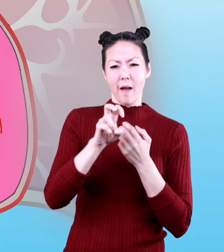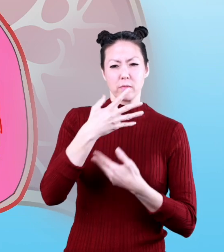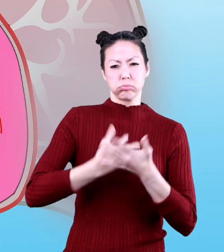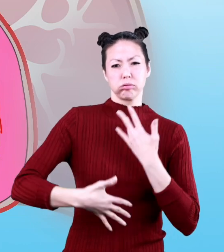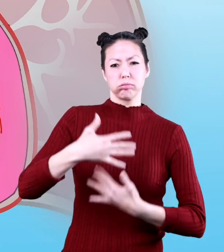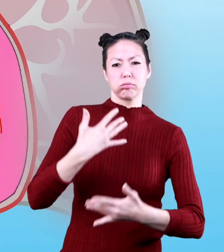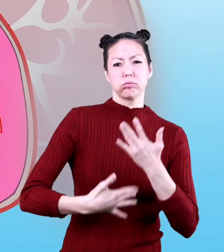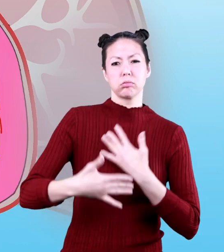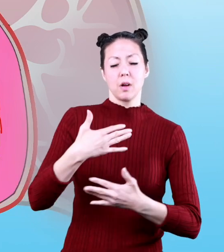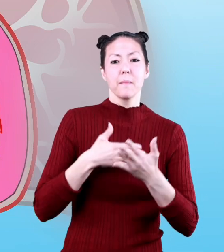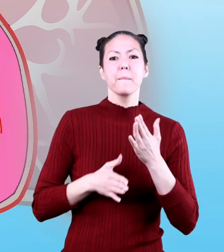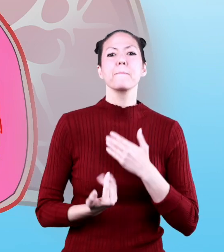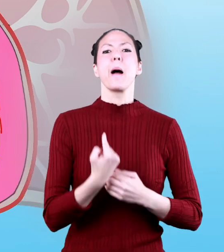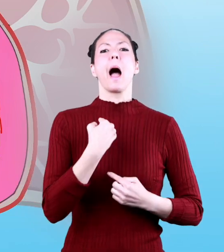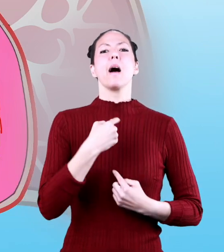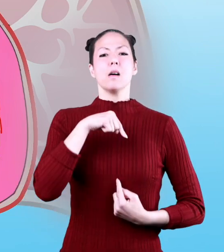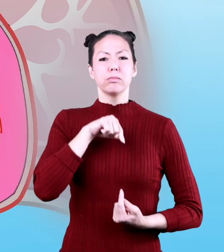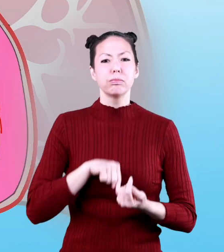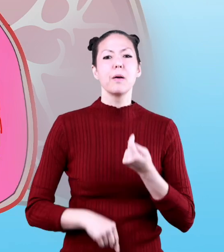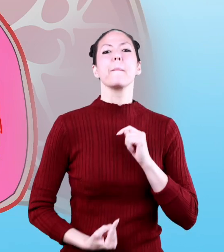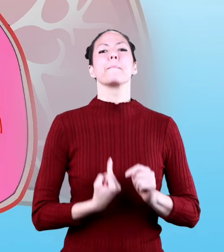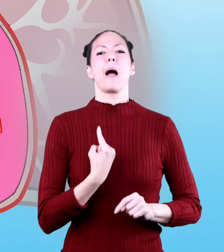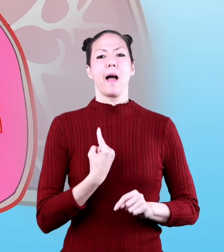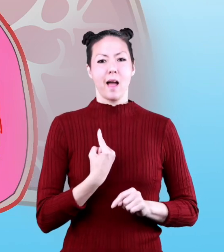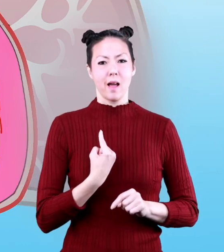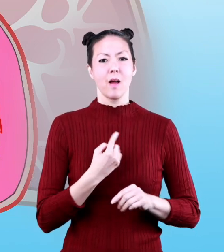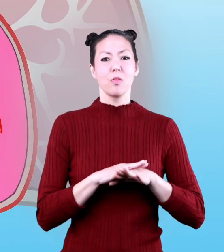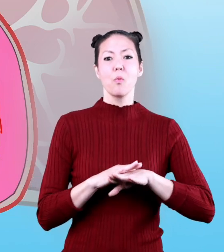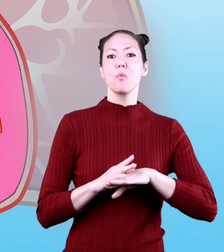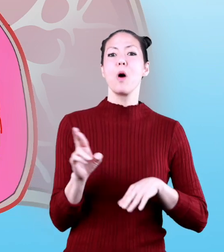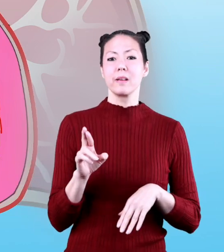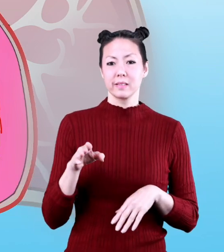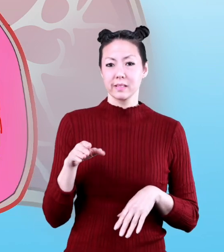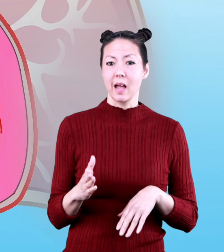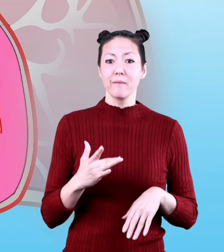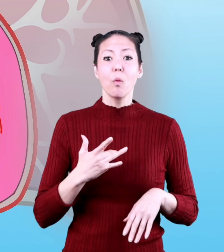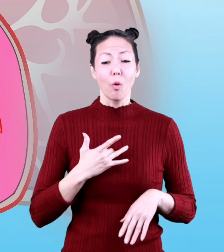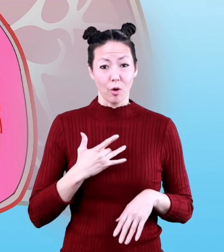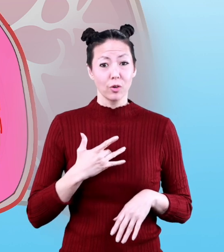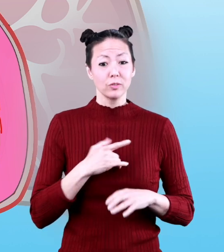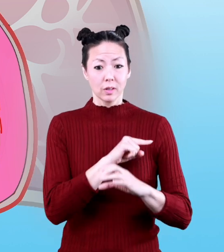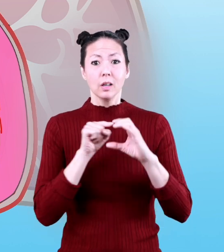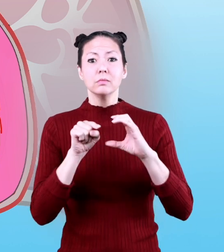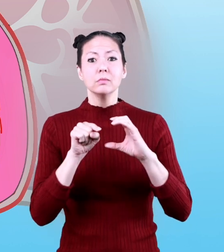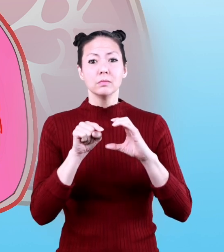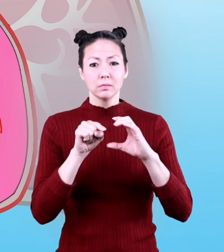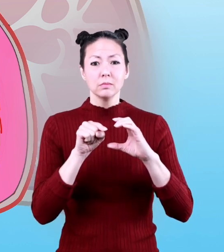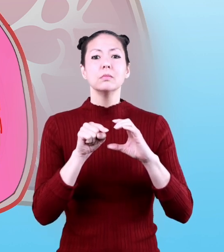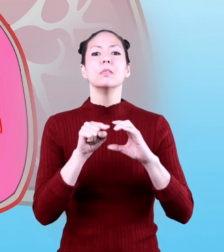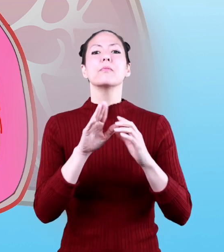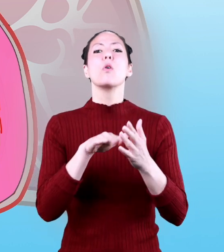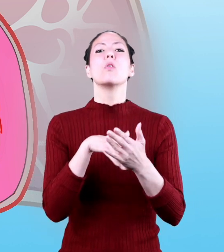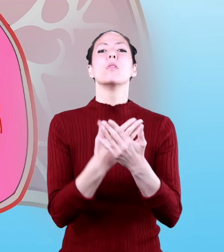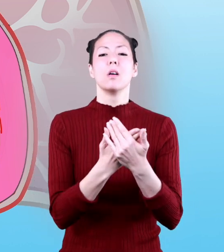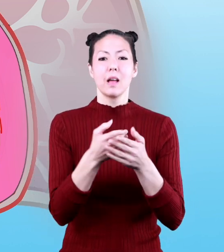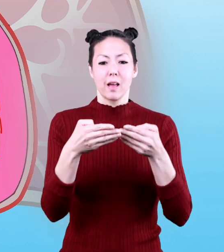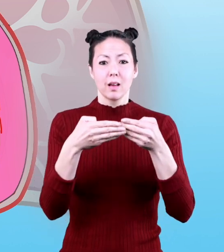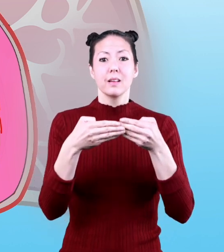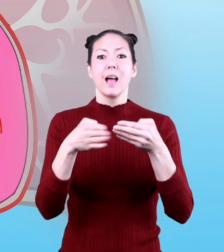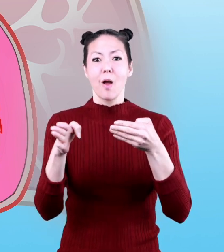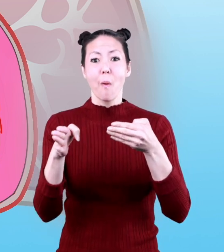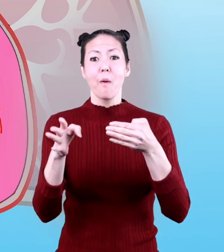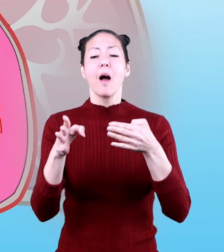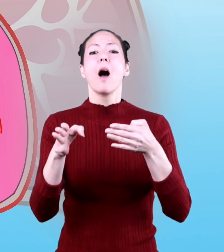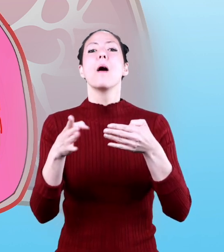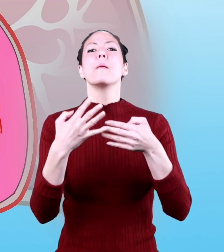body they come back but now to the right side of the heart just like before from up here through the